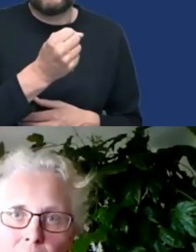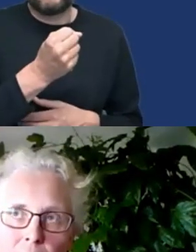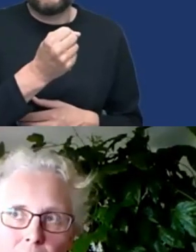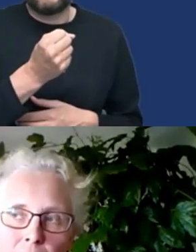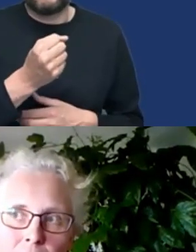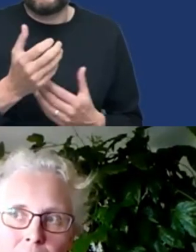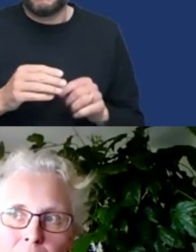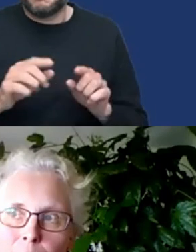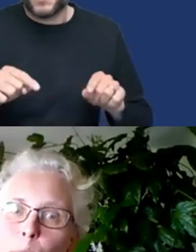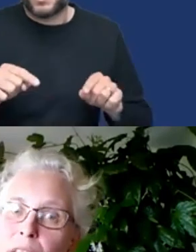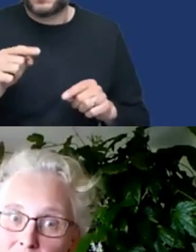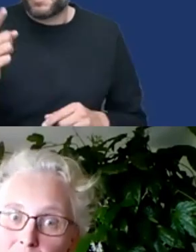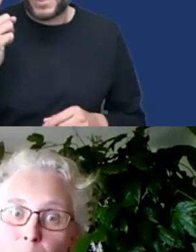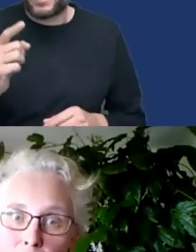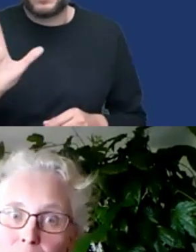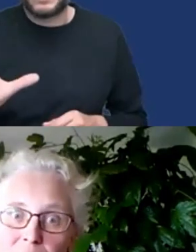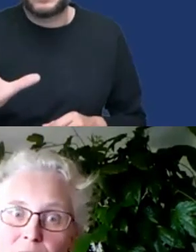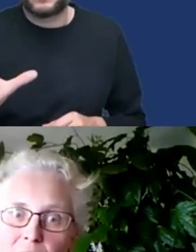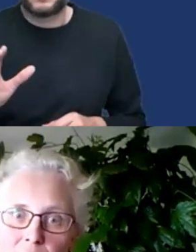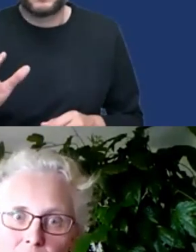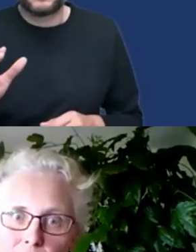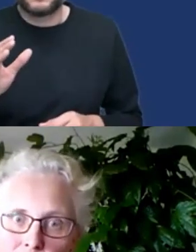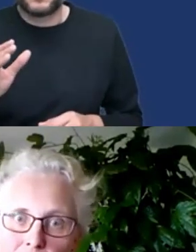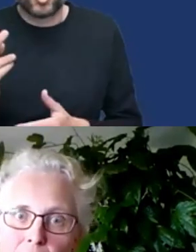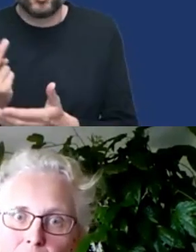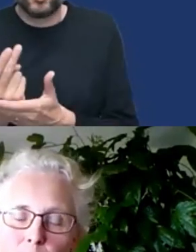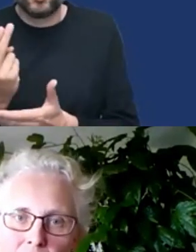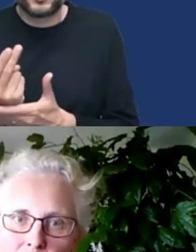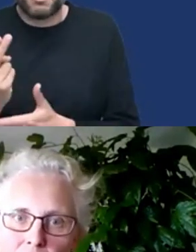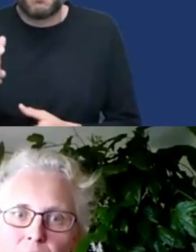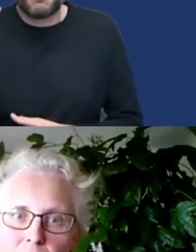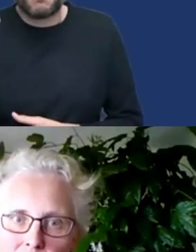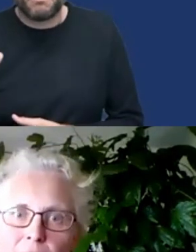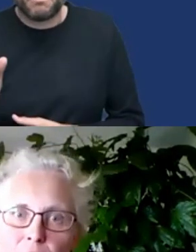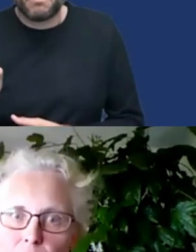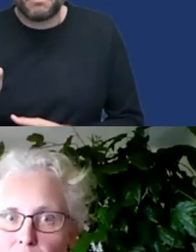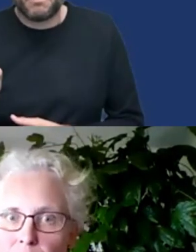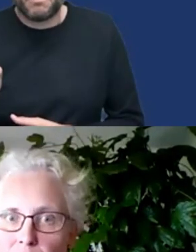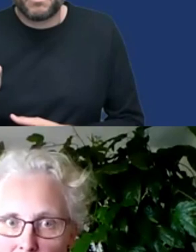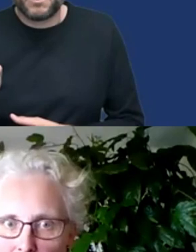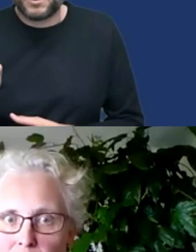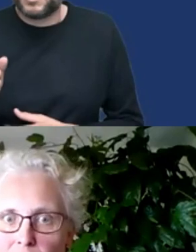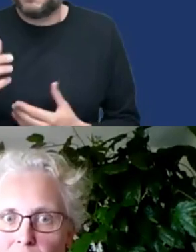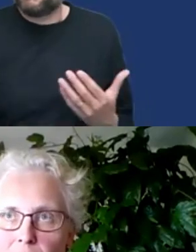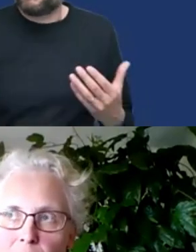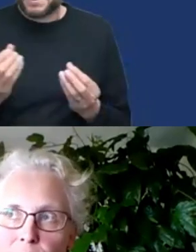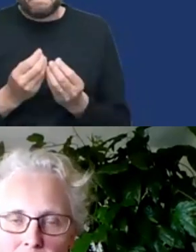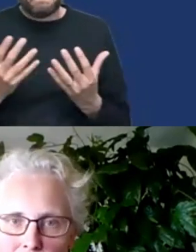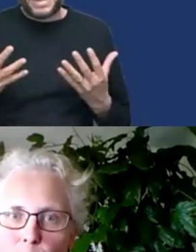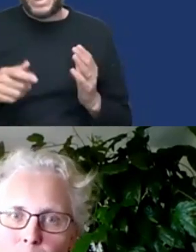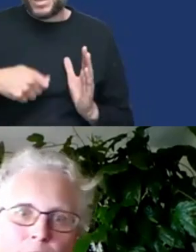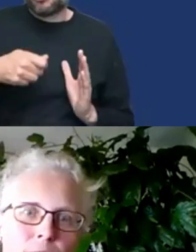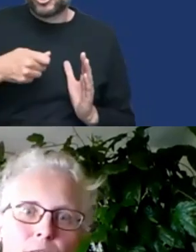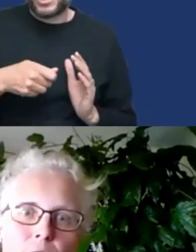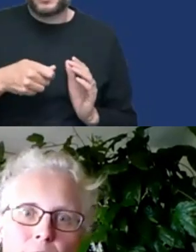And I think many projects actually fail because the end user is not enough